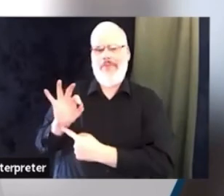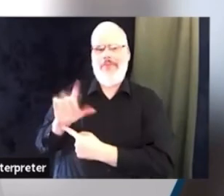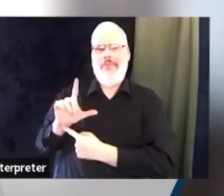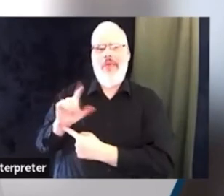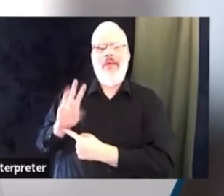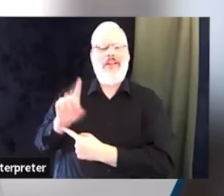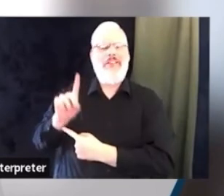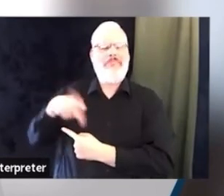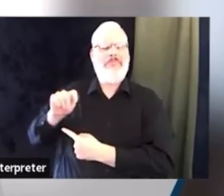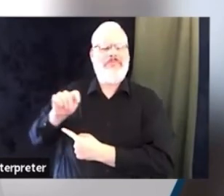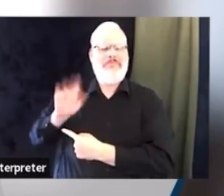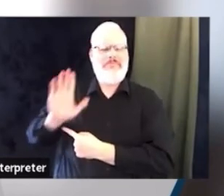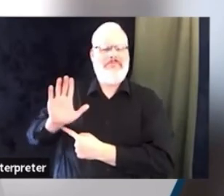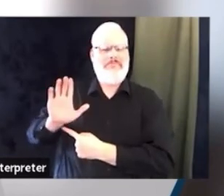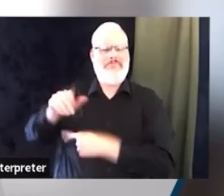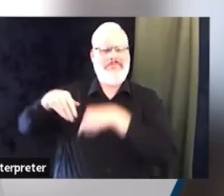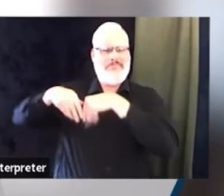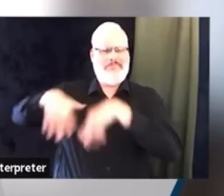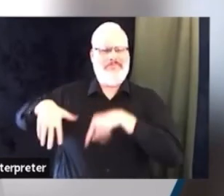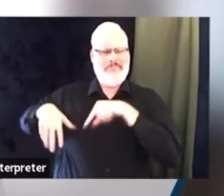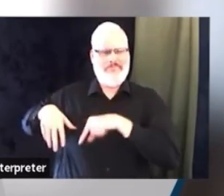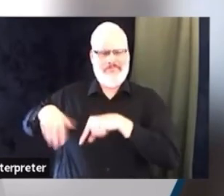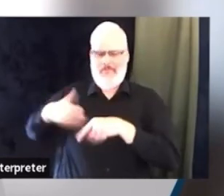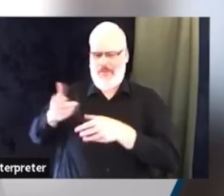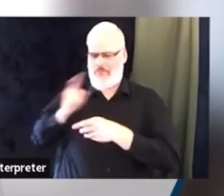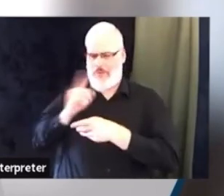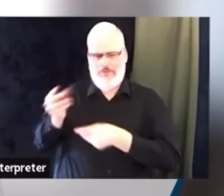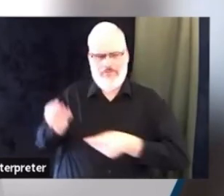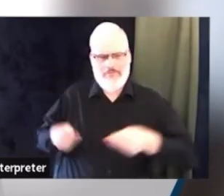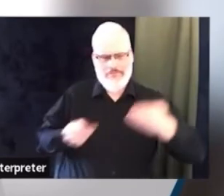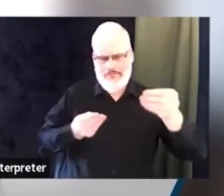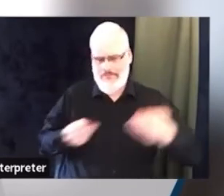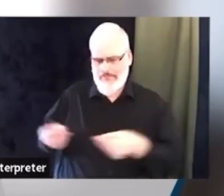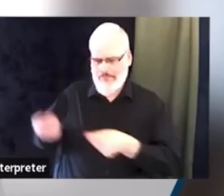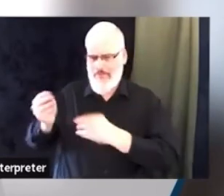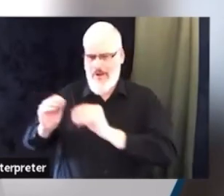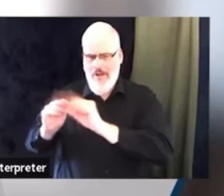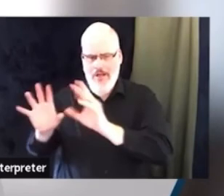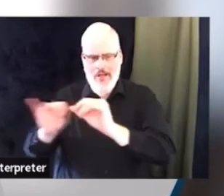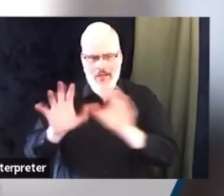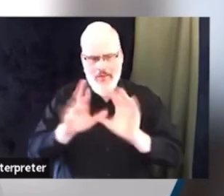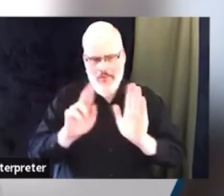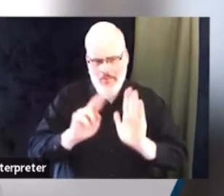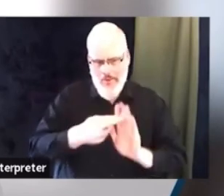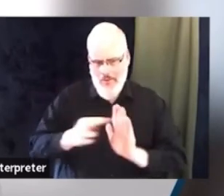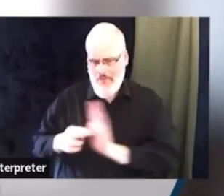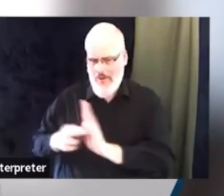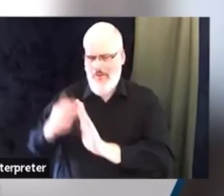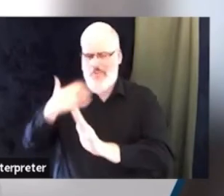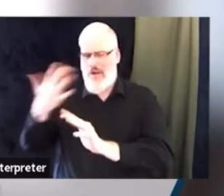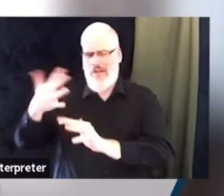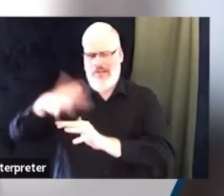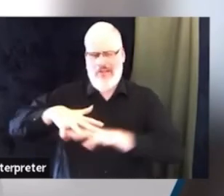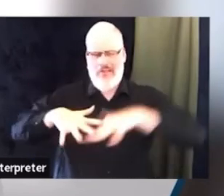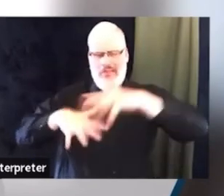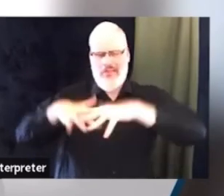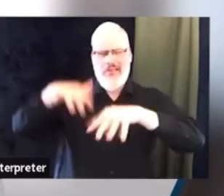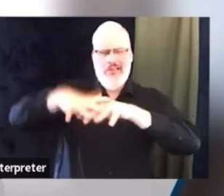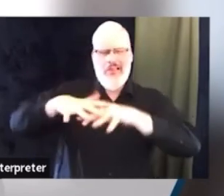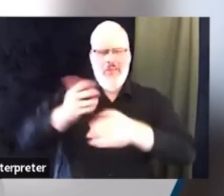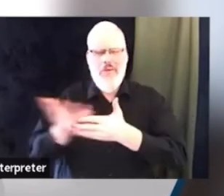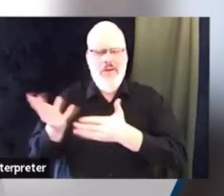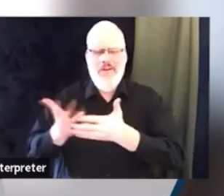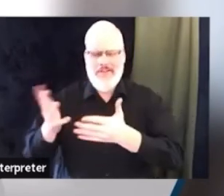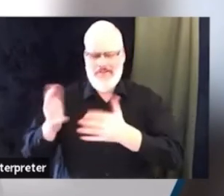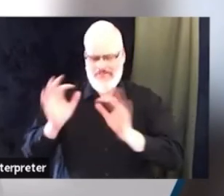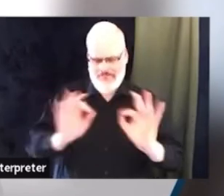Everybody has an equal understanding of opportunities that are in front of them and how to accomplish day to day tasks. So I